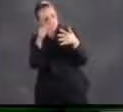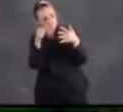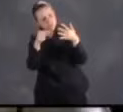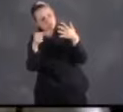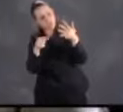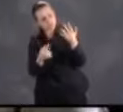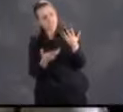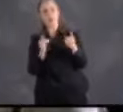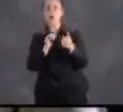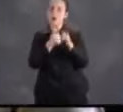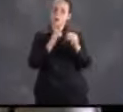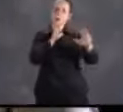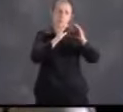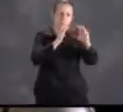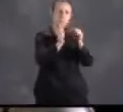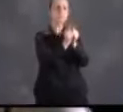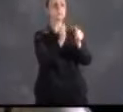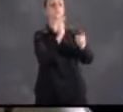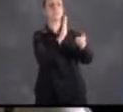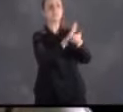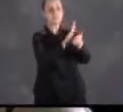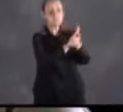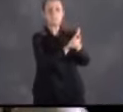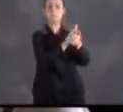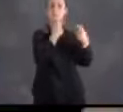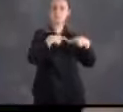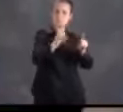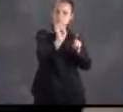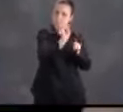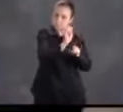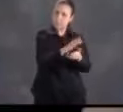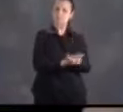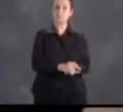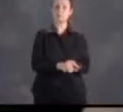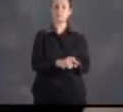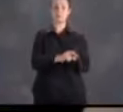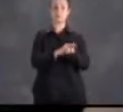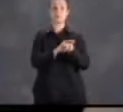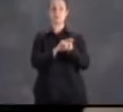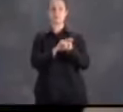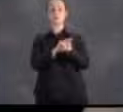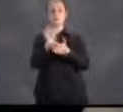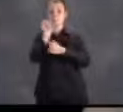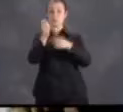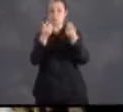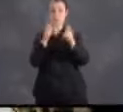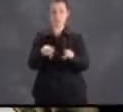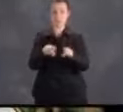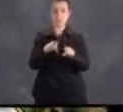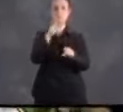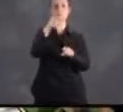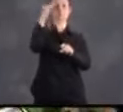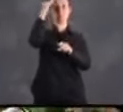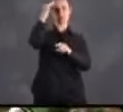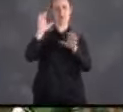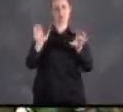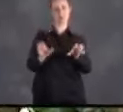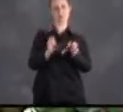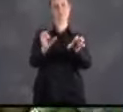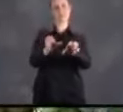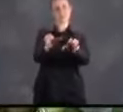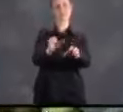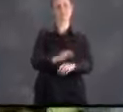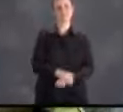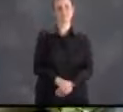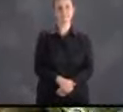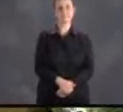plans and specifically how to communicate during a disaster. Then, in the heat of the event, there will be no questions